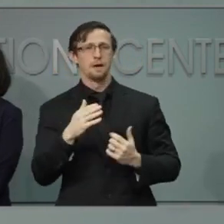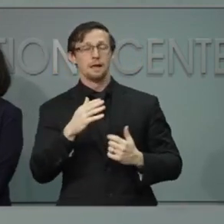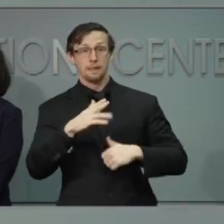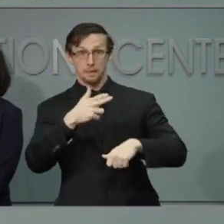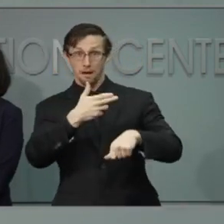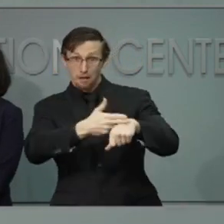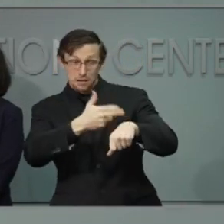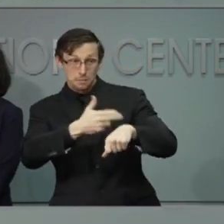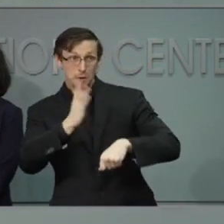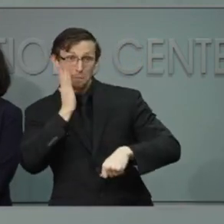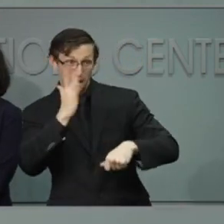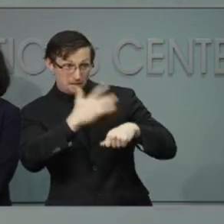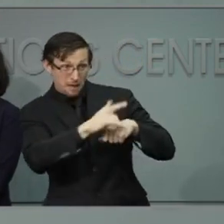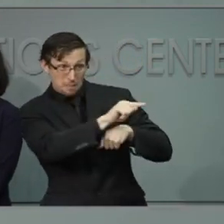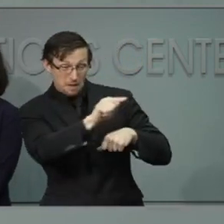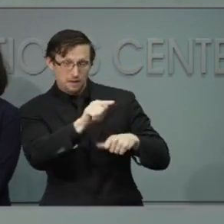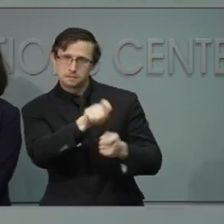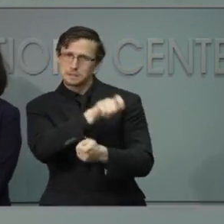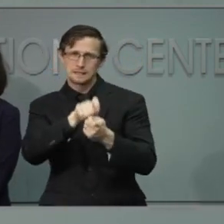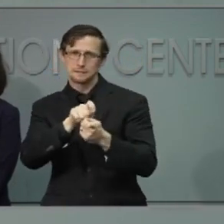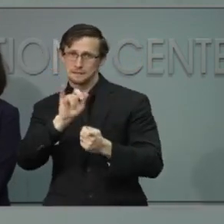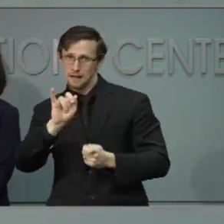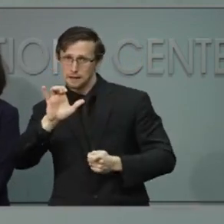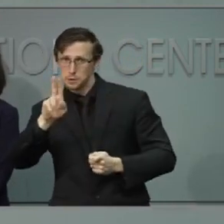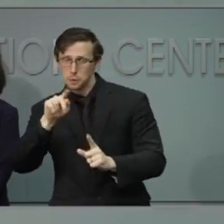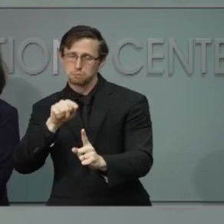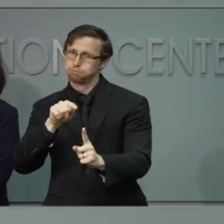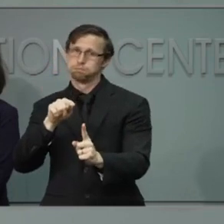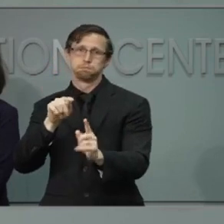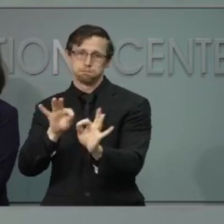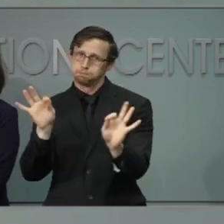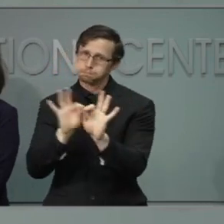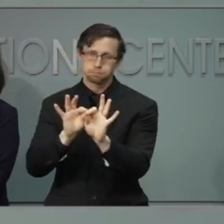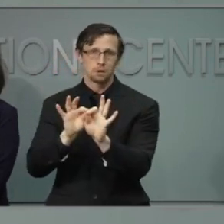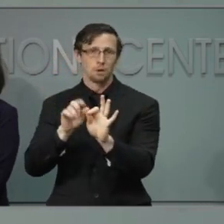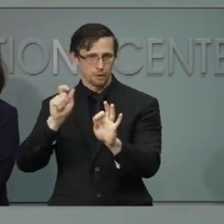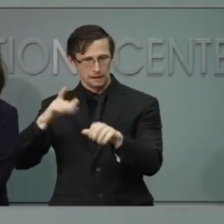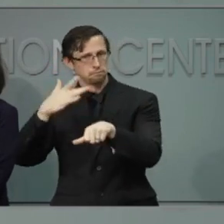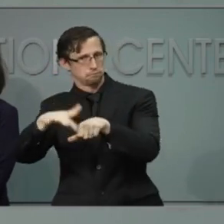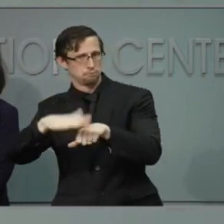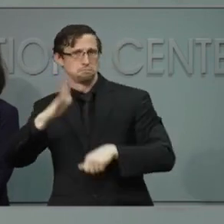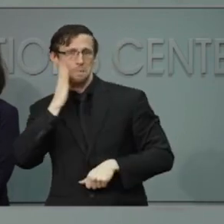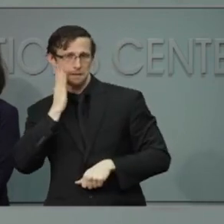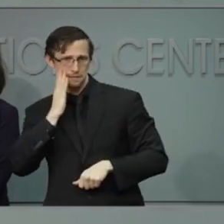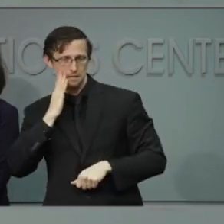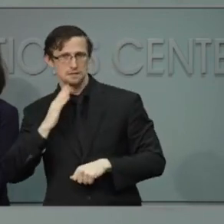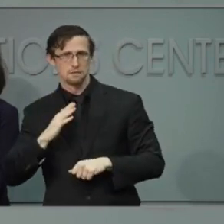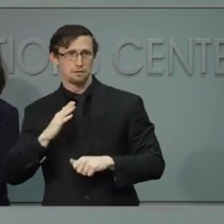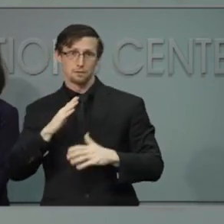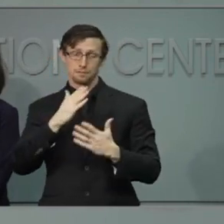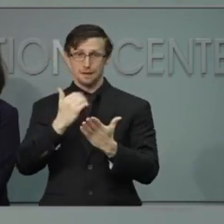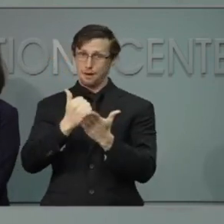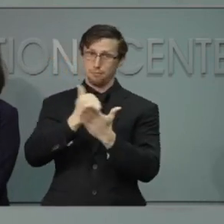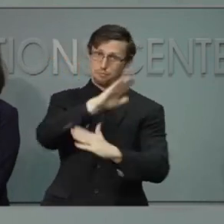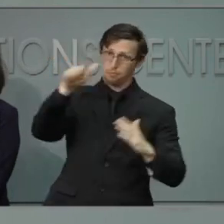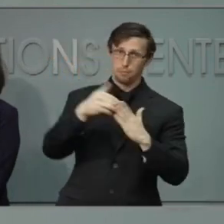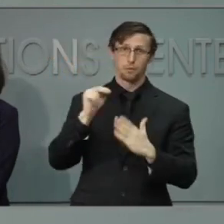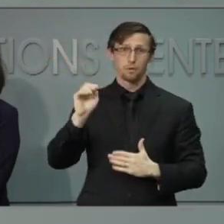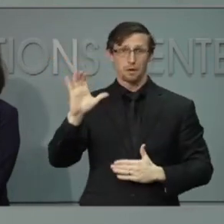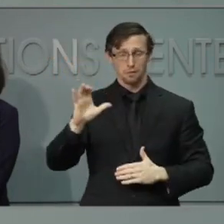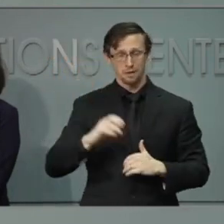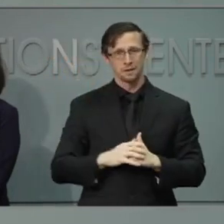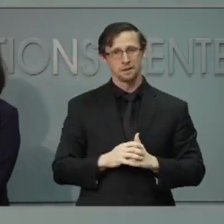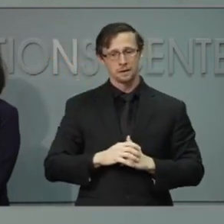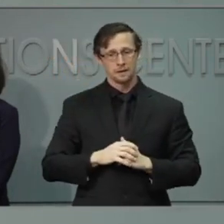and ICU bed capacity is something that we want to keep available for the people of North Carolina. We